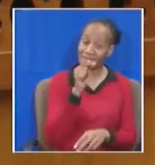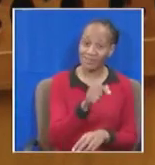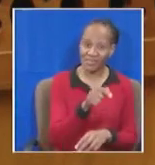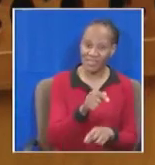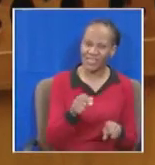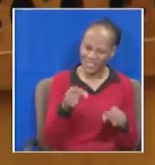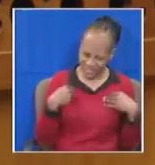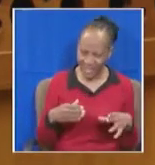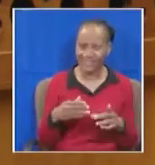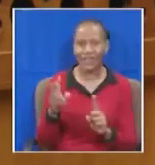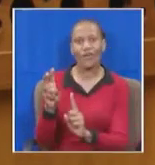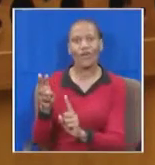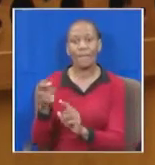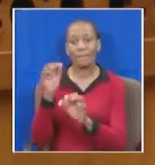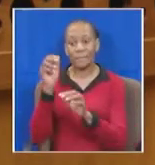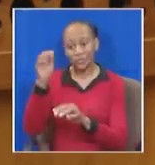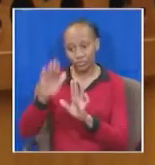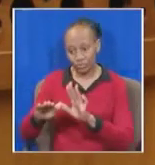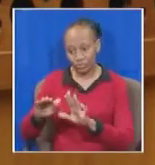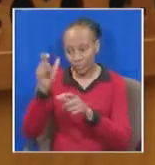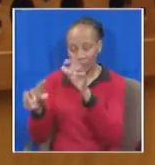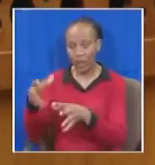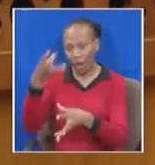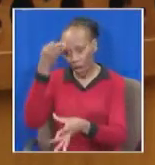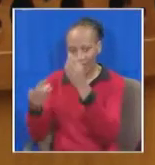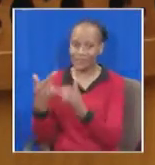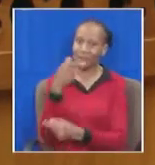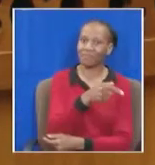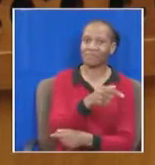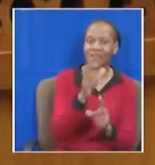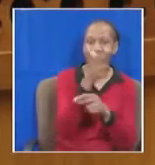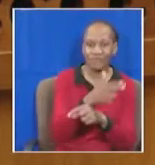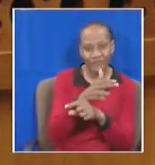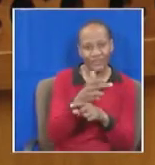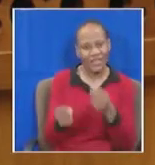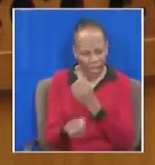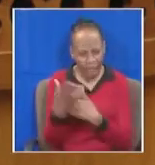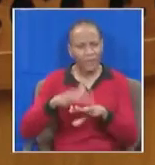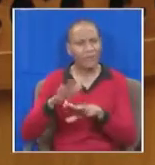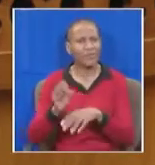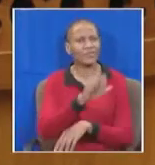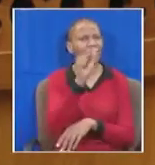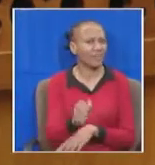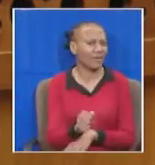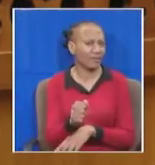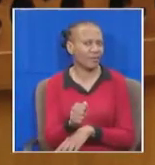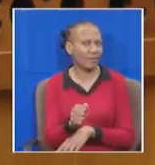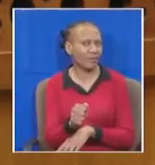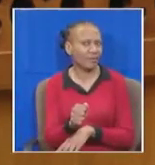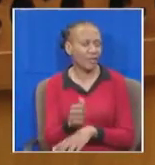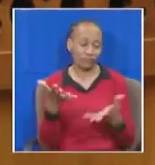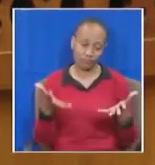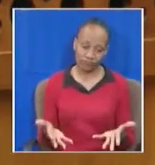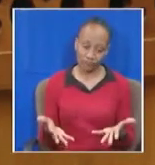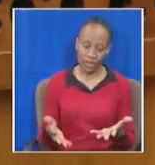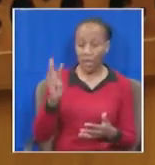sexual violence. To say that porn has no influence on South Africa's rape and sexual abuse stats is irrational. Now, the disinterest